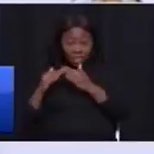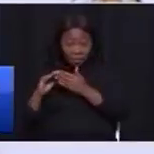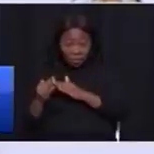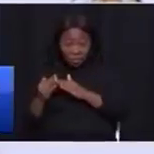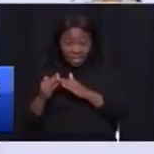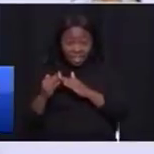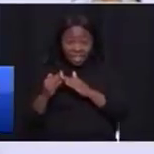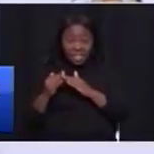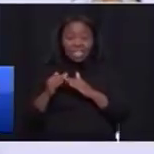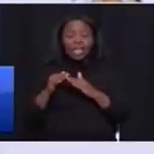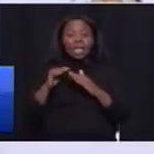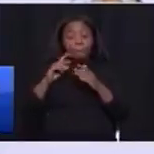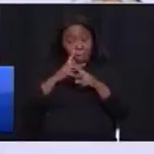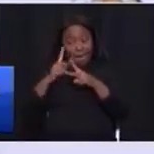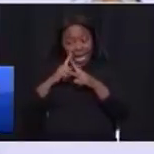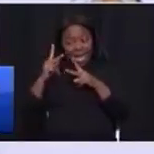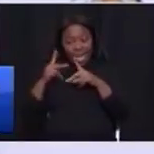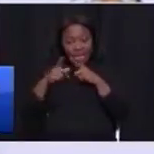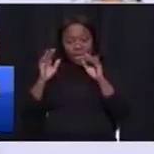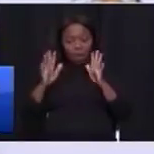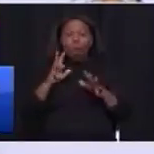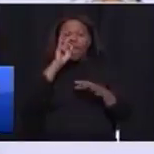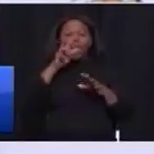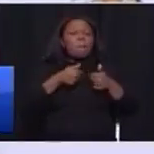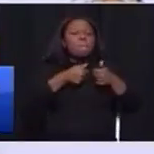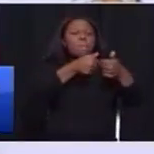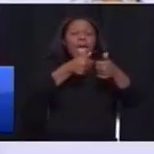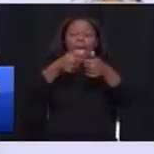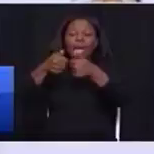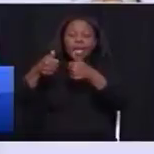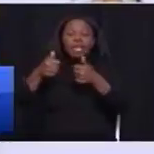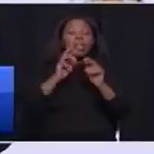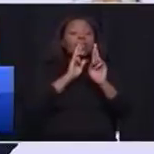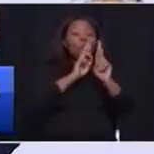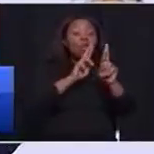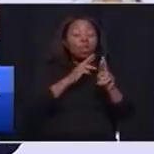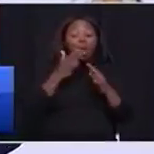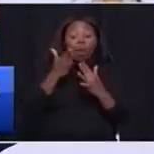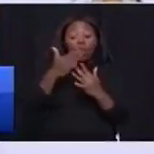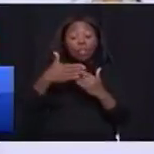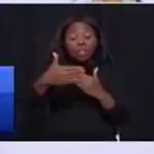have completed the plan to go and report back to them. Within 200 days,